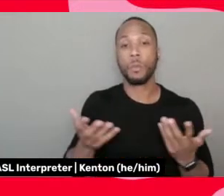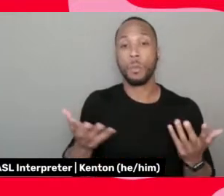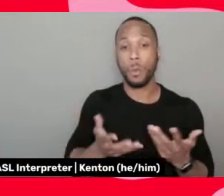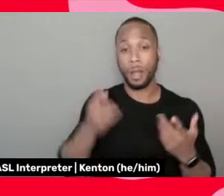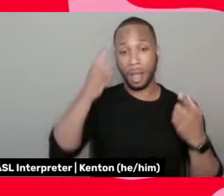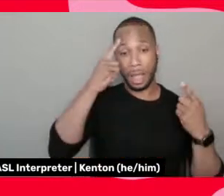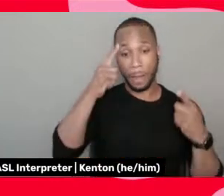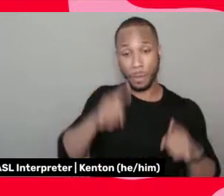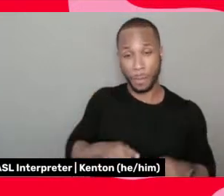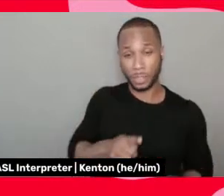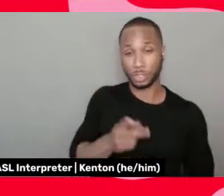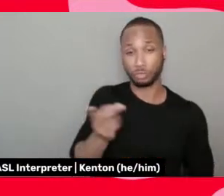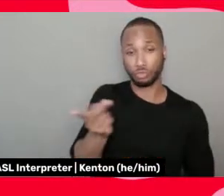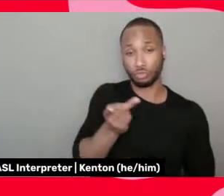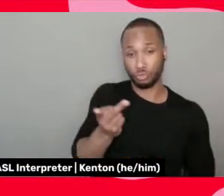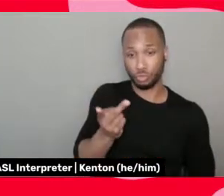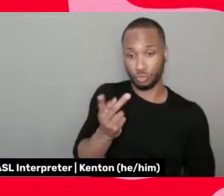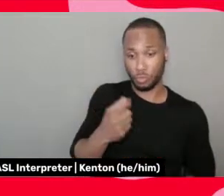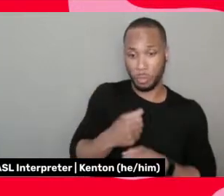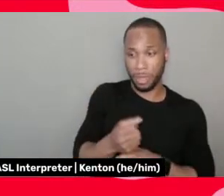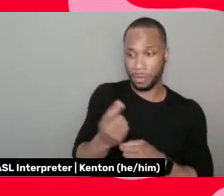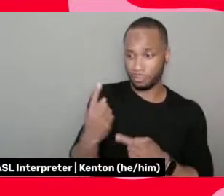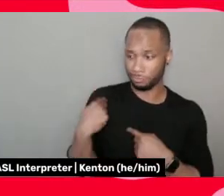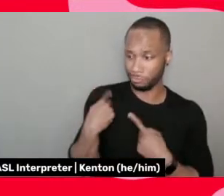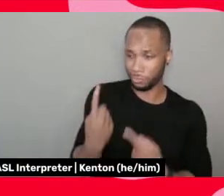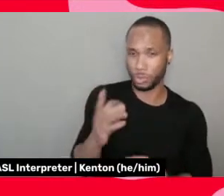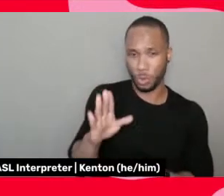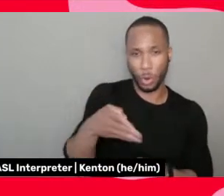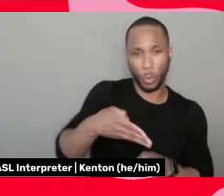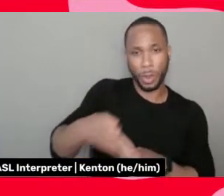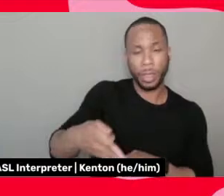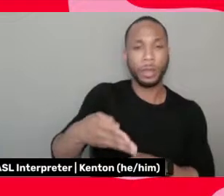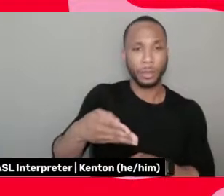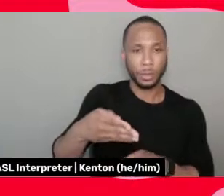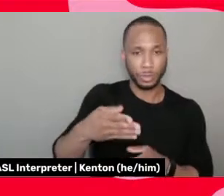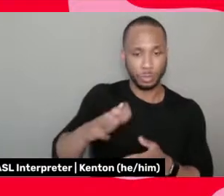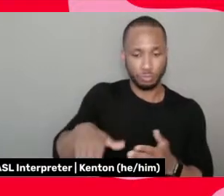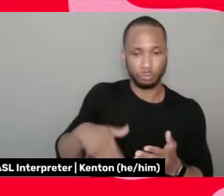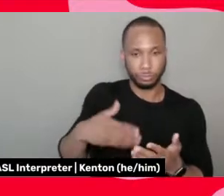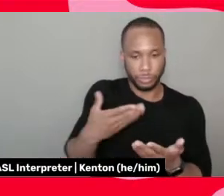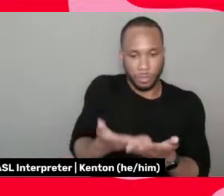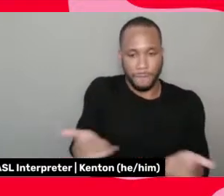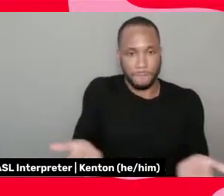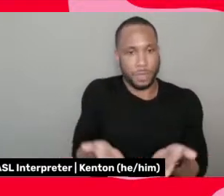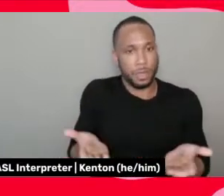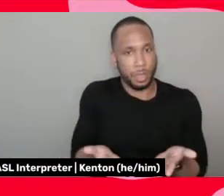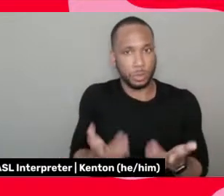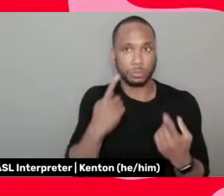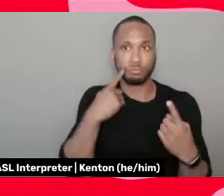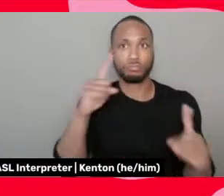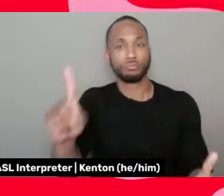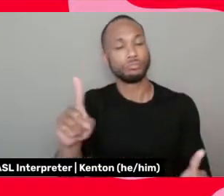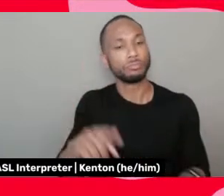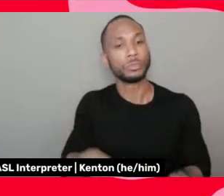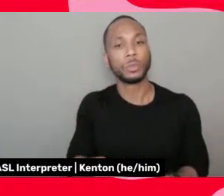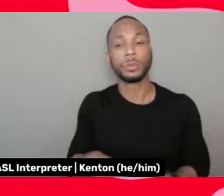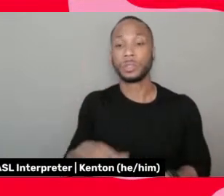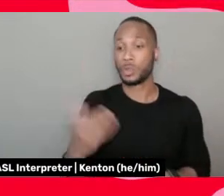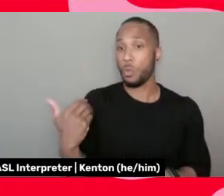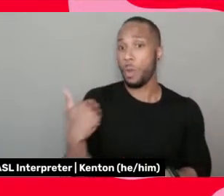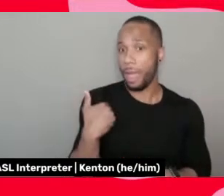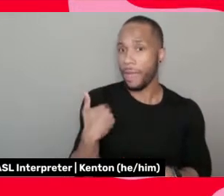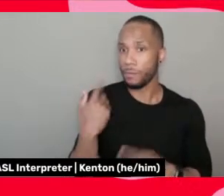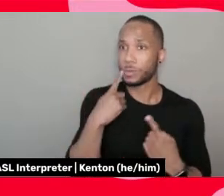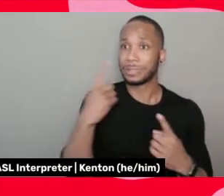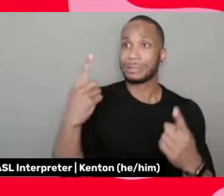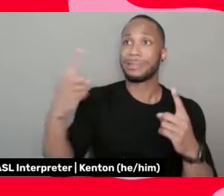you had to make in your careers to, to be where you are or to, to have what you have had or,